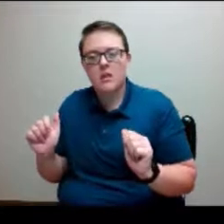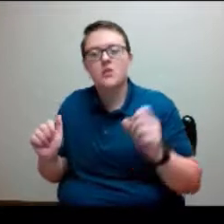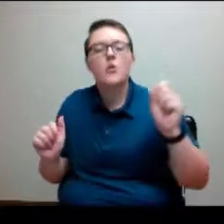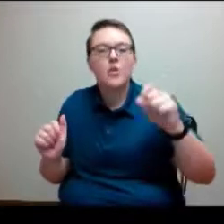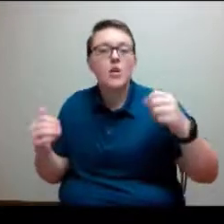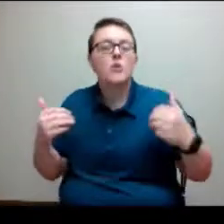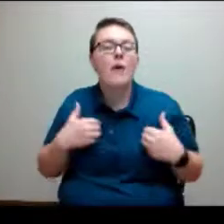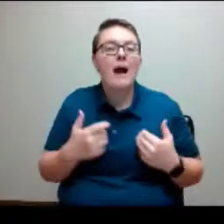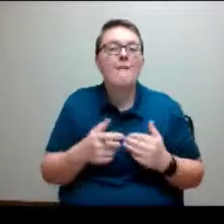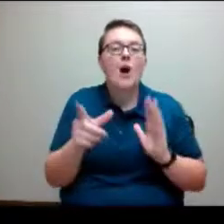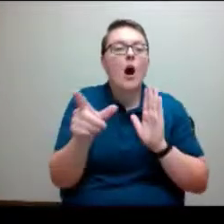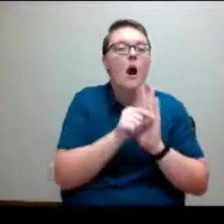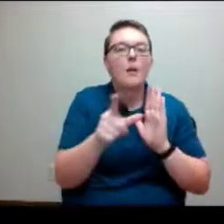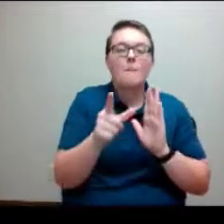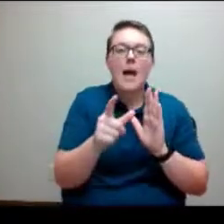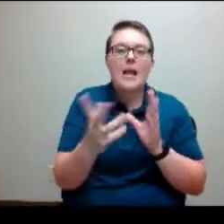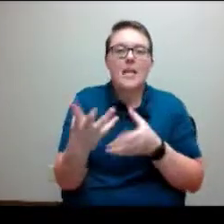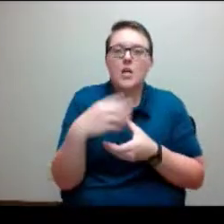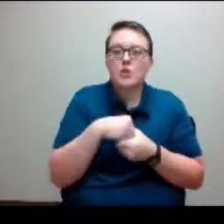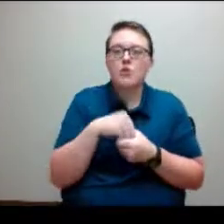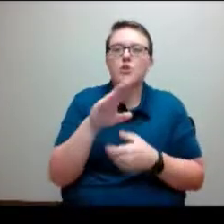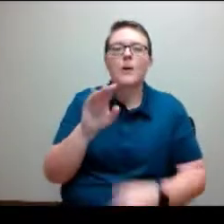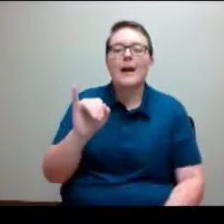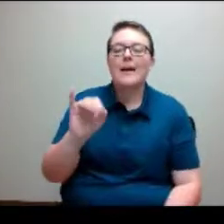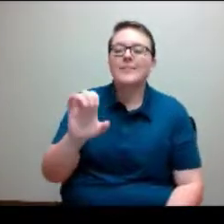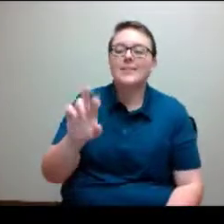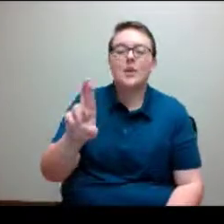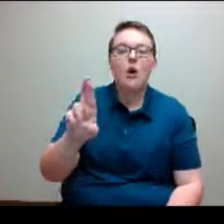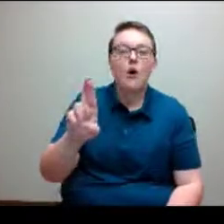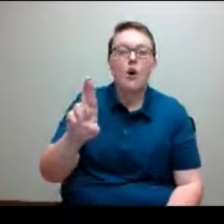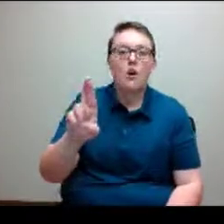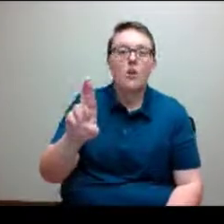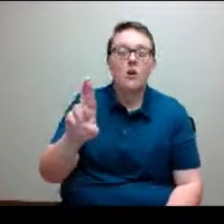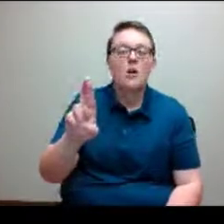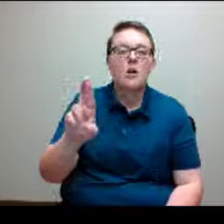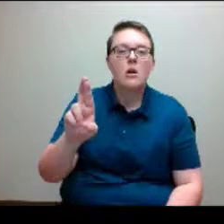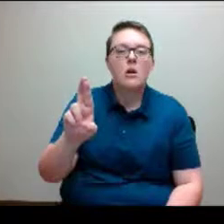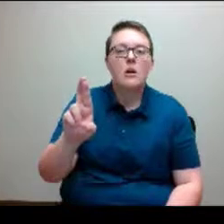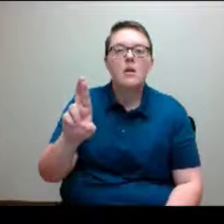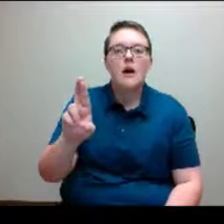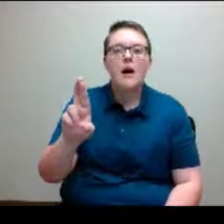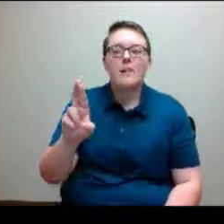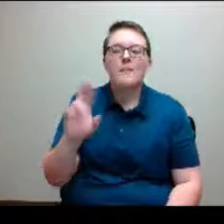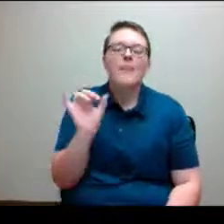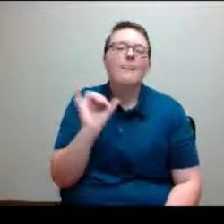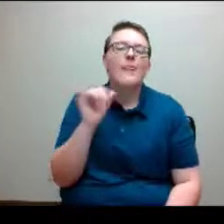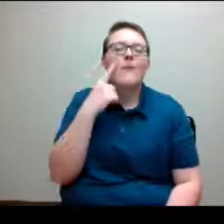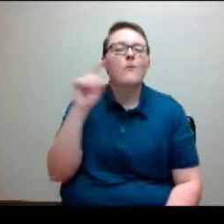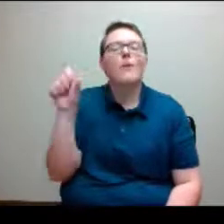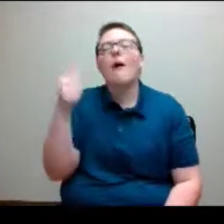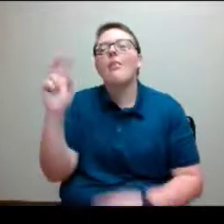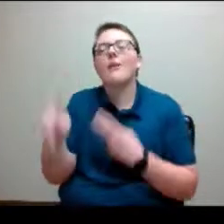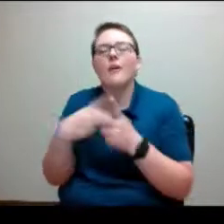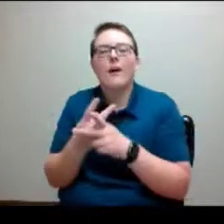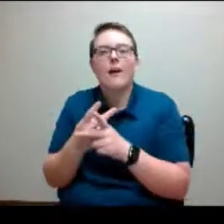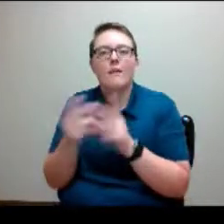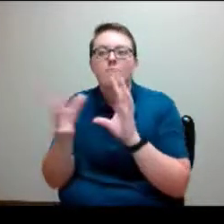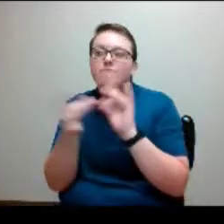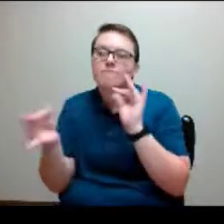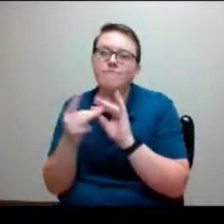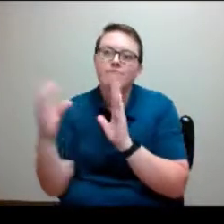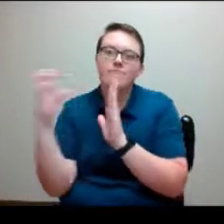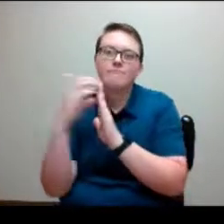inclusion in your ICRs now, just like there is for some other types of things. There is an automatic